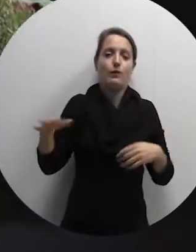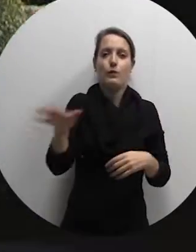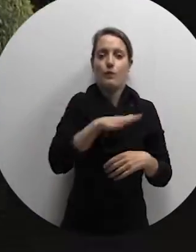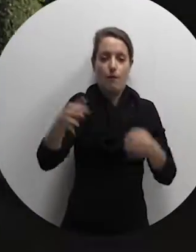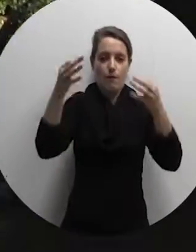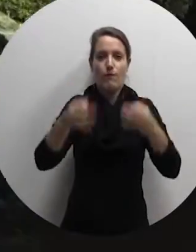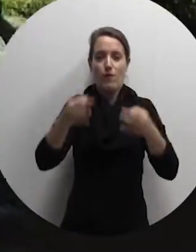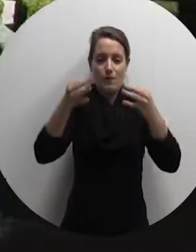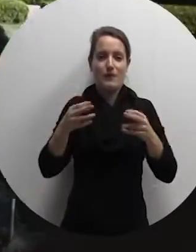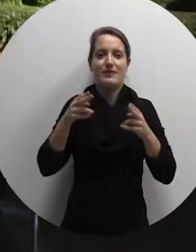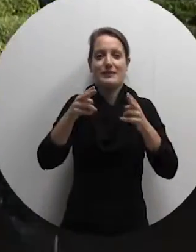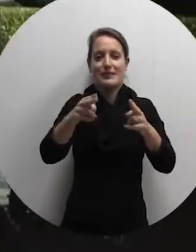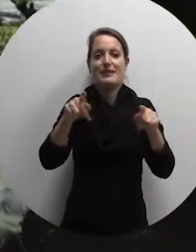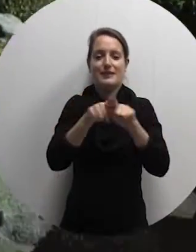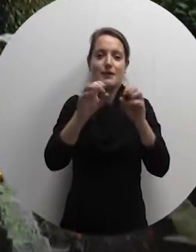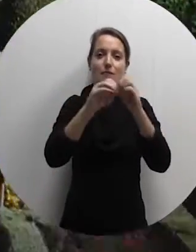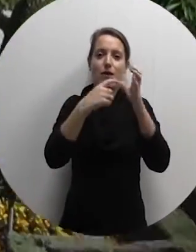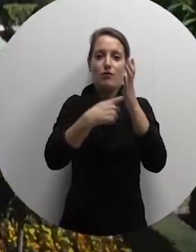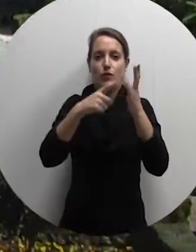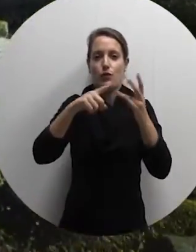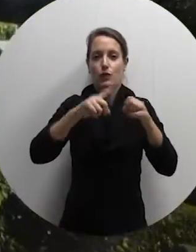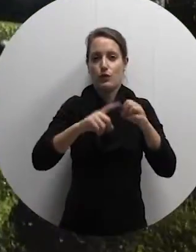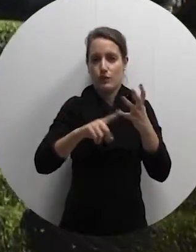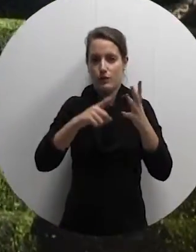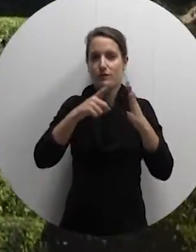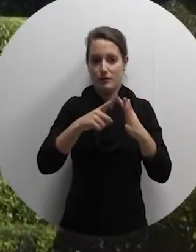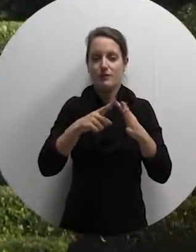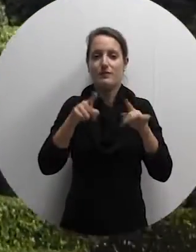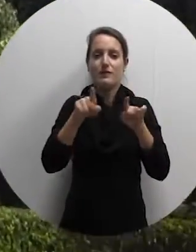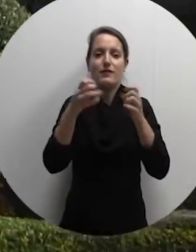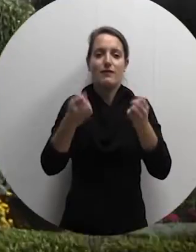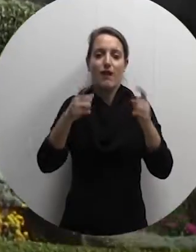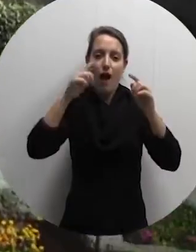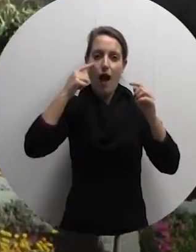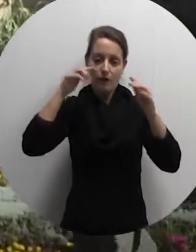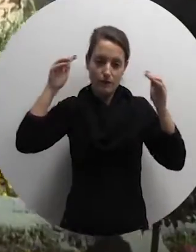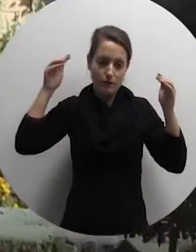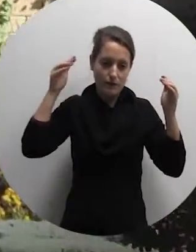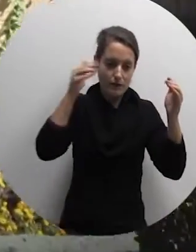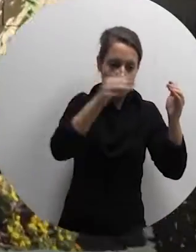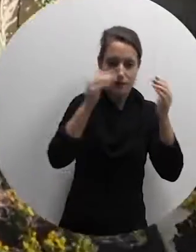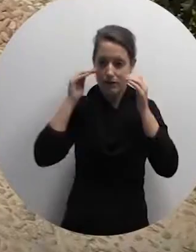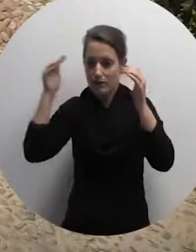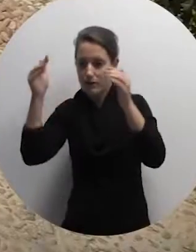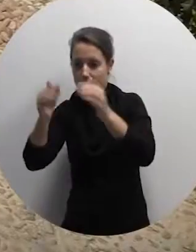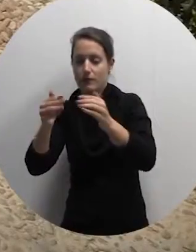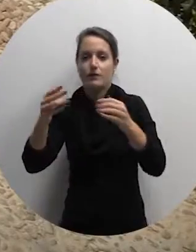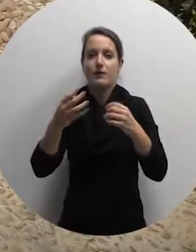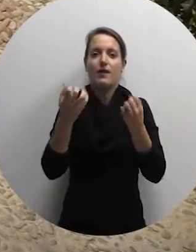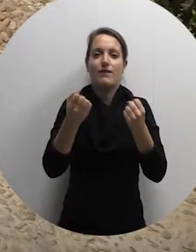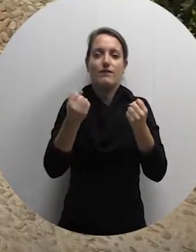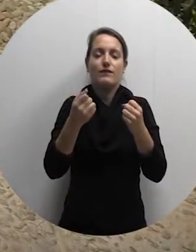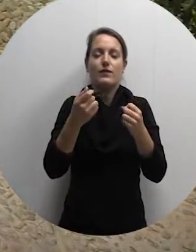develop along a central axis towards an architectural focal point. different coloured pebbles